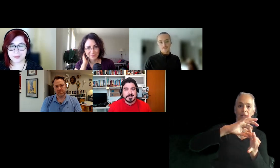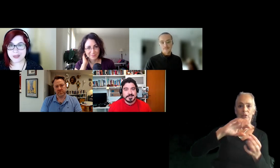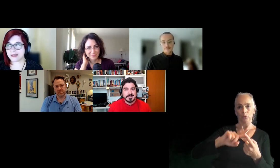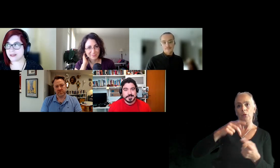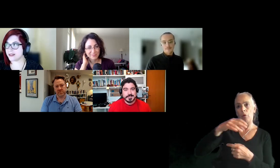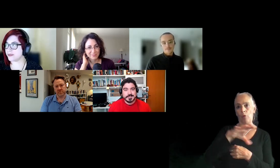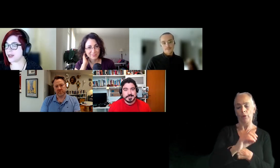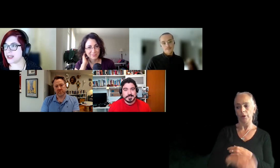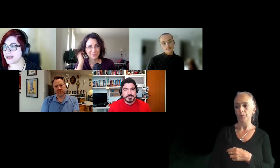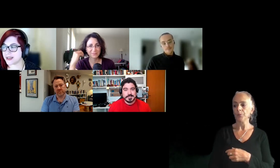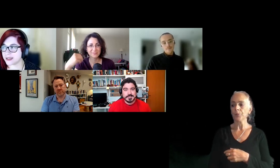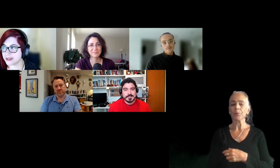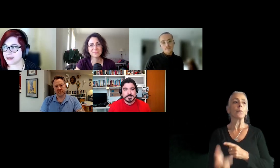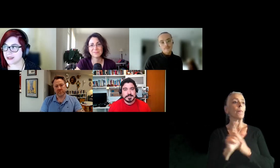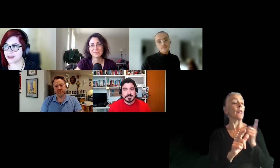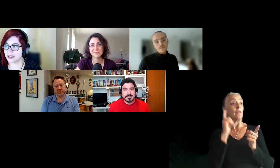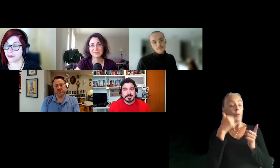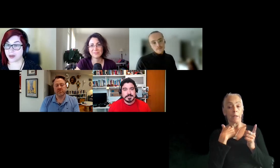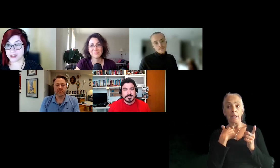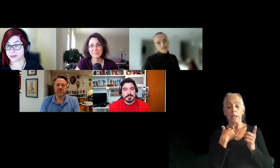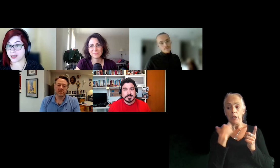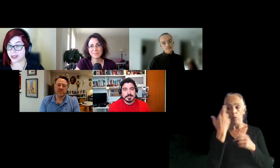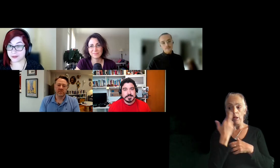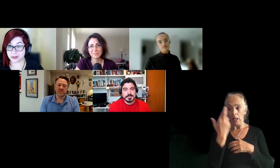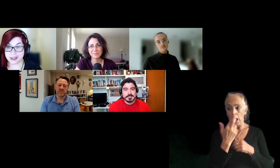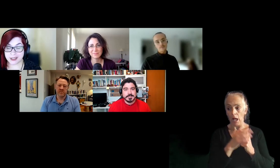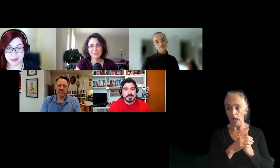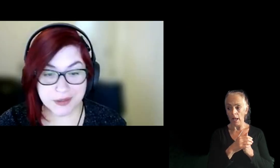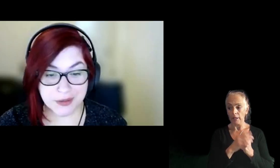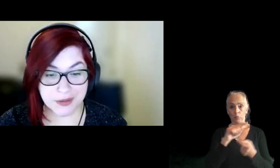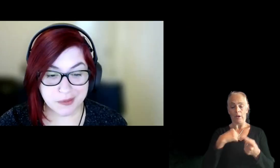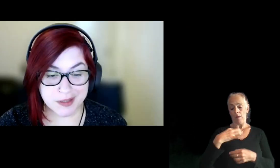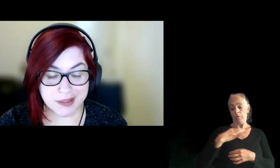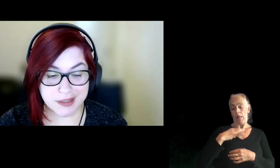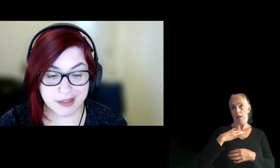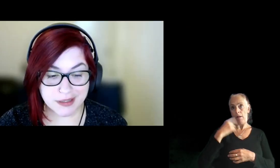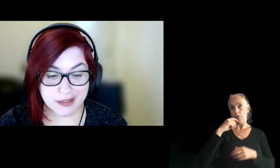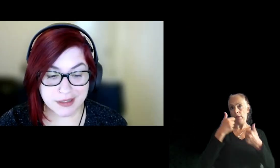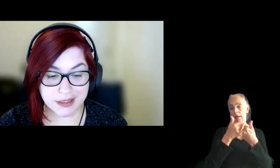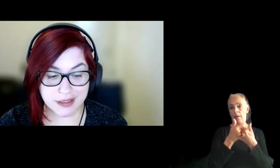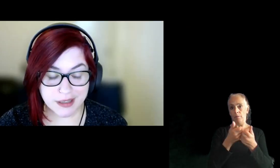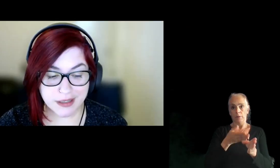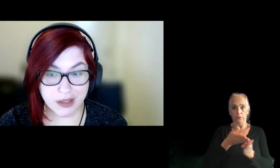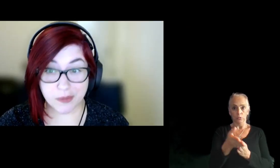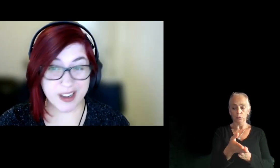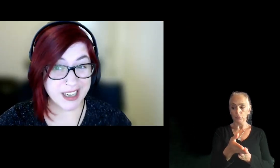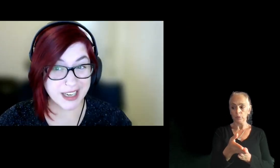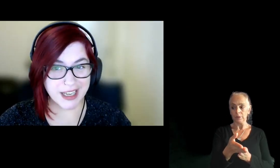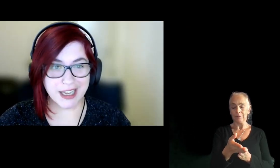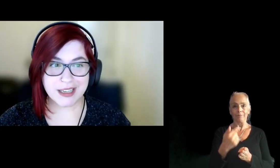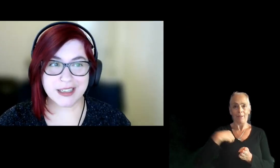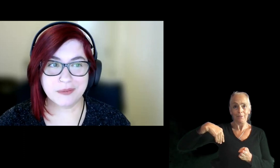To me, I realized that when I was applying for the gaming industry, I was not